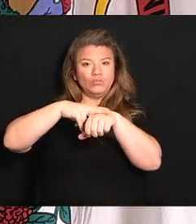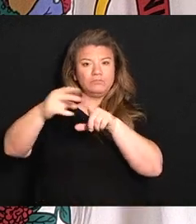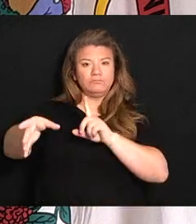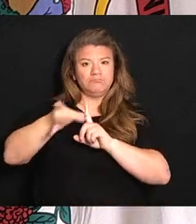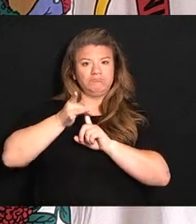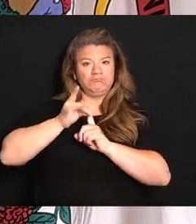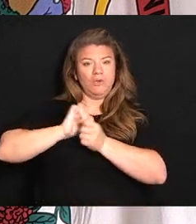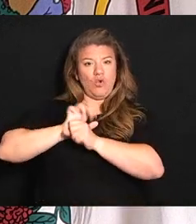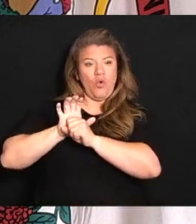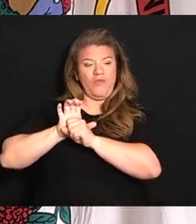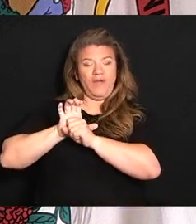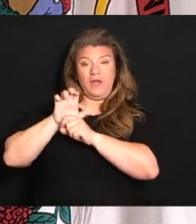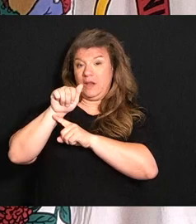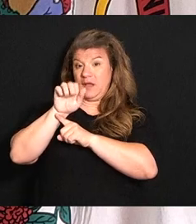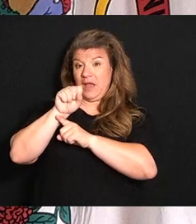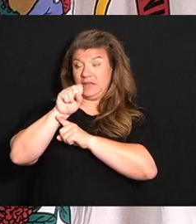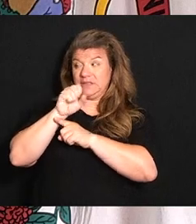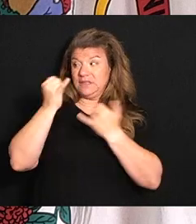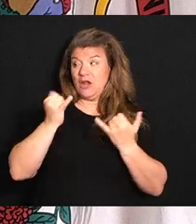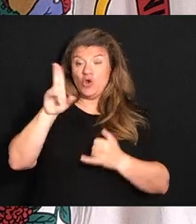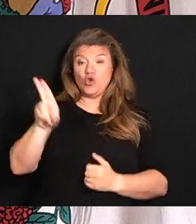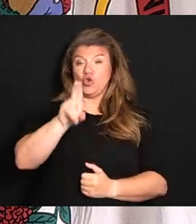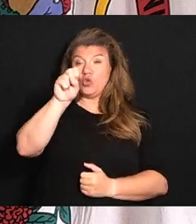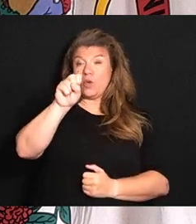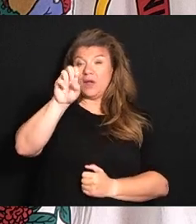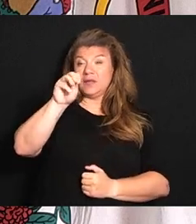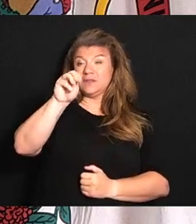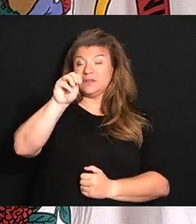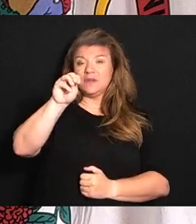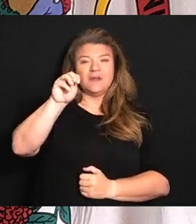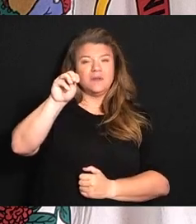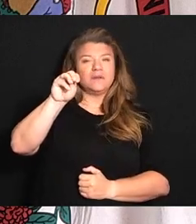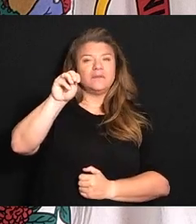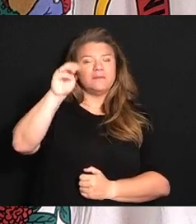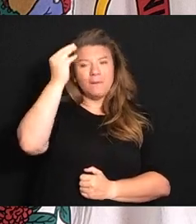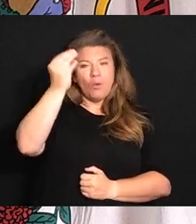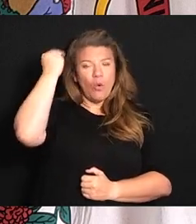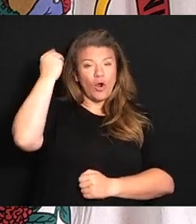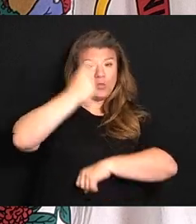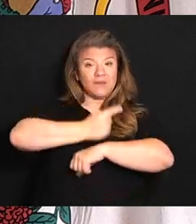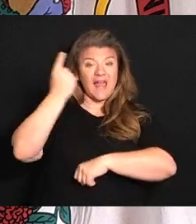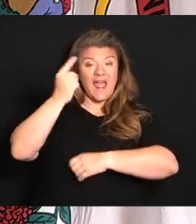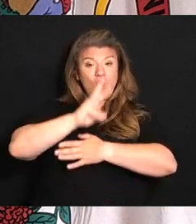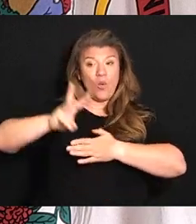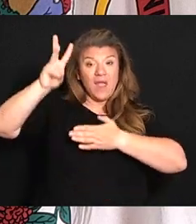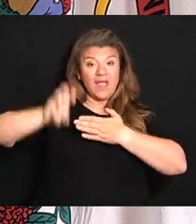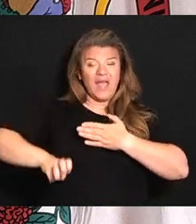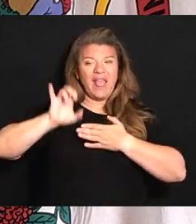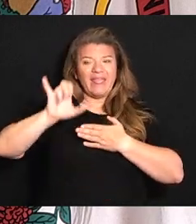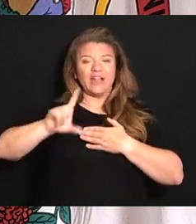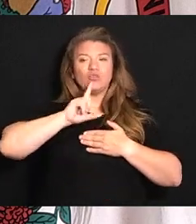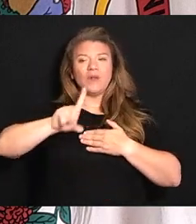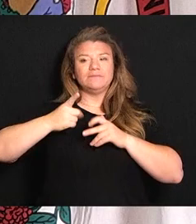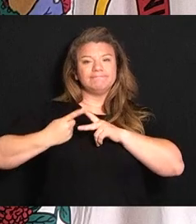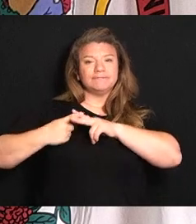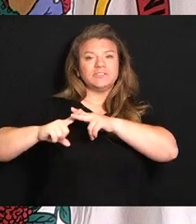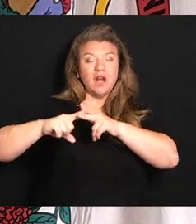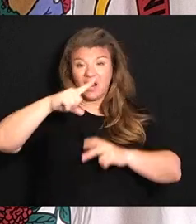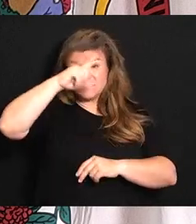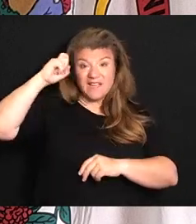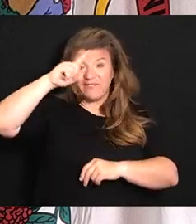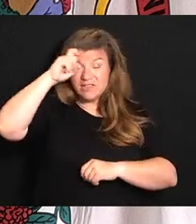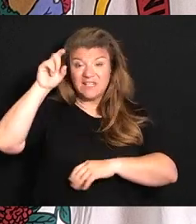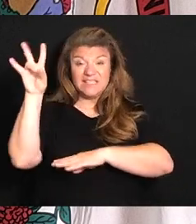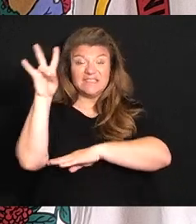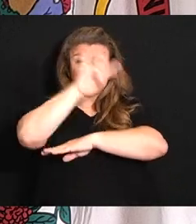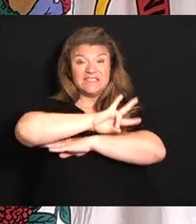as the U.S. marks Memorial Day weekend, the unofficial start of summer, the seven-day average